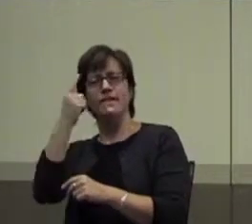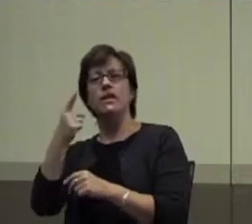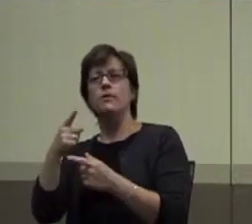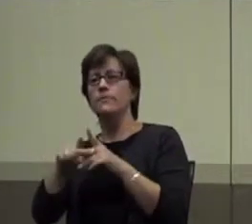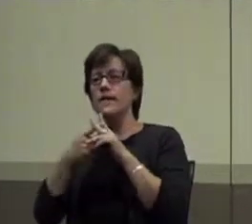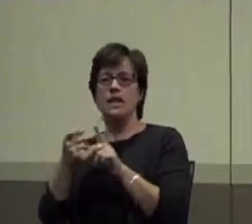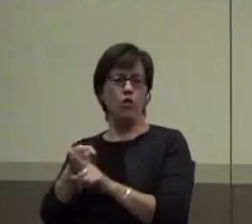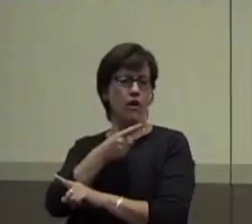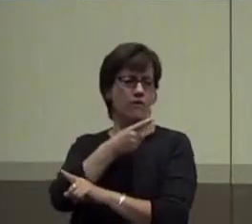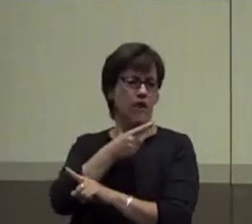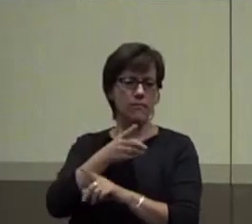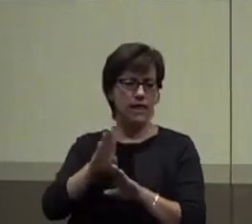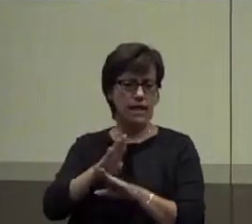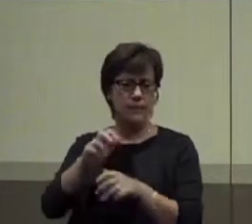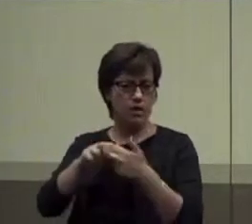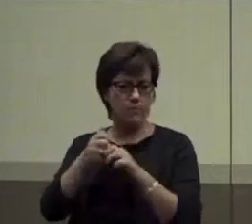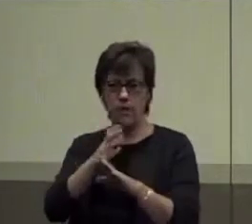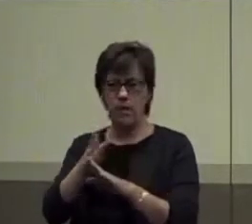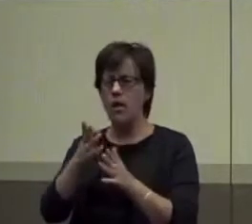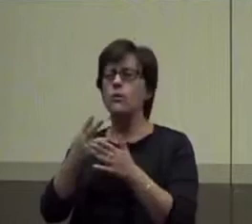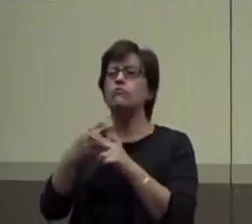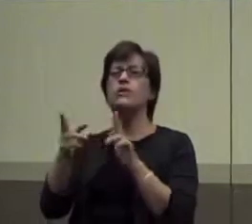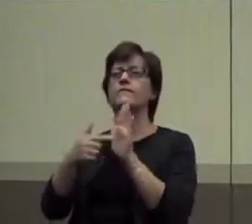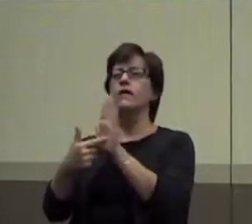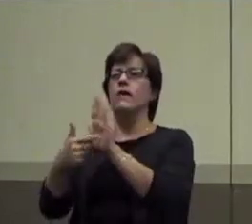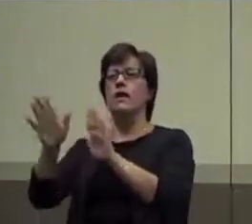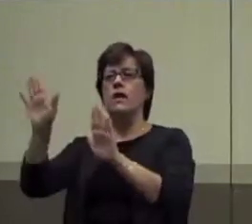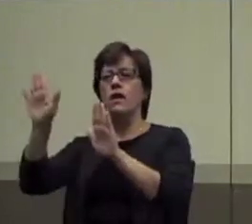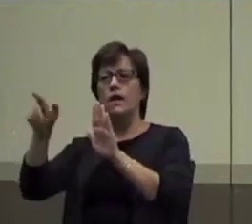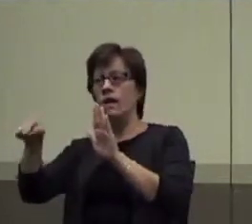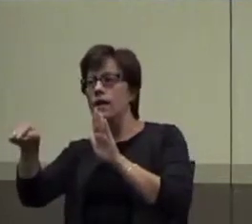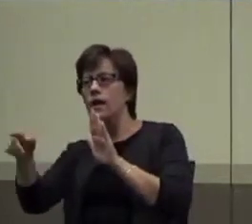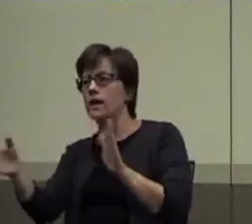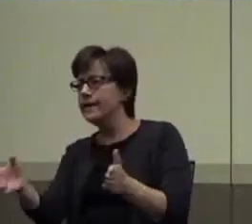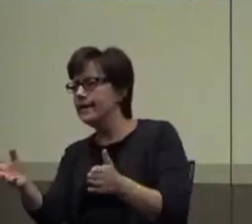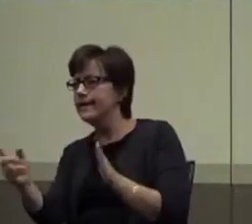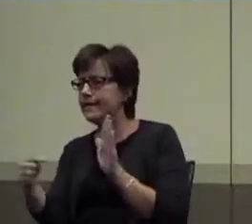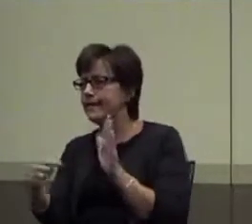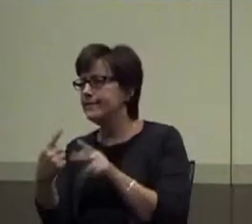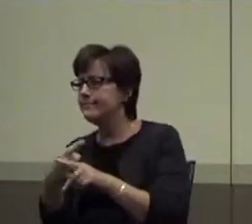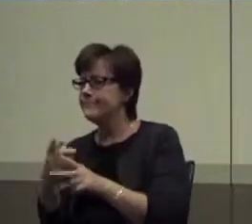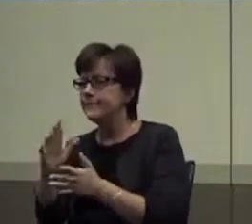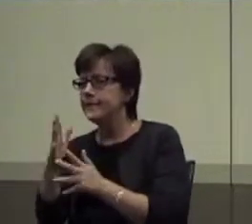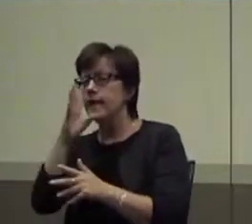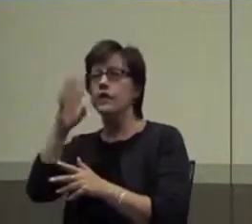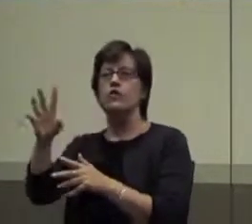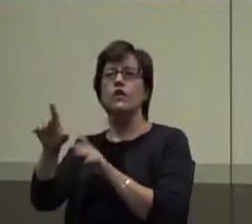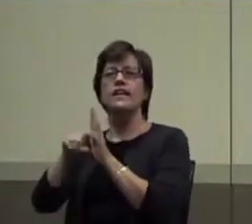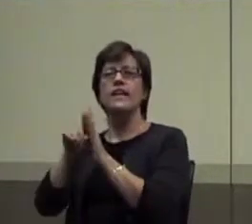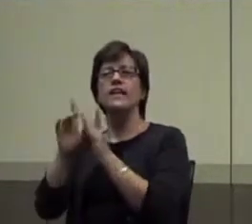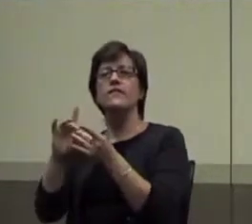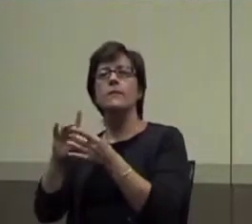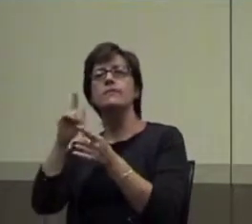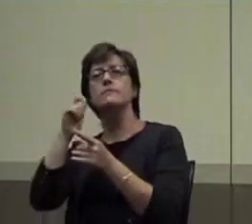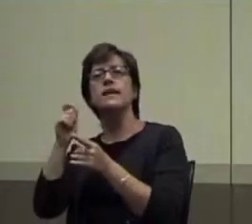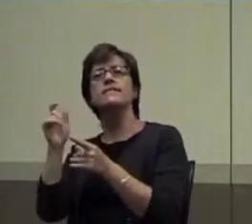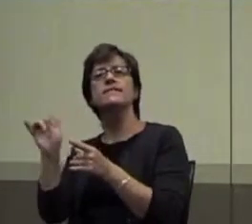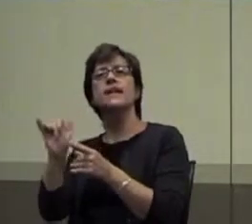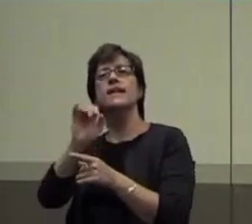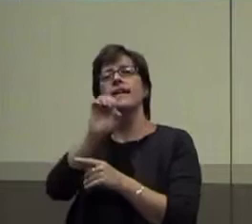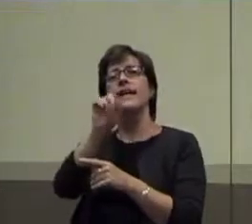task give brief visual prompt, okay, and of course ignore the negative comments because kind of like how Eddie was,